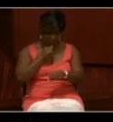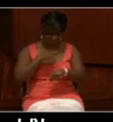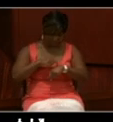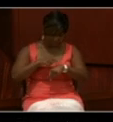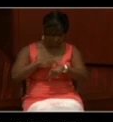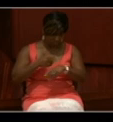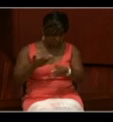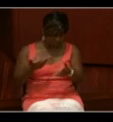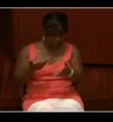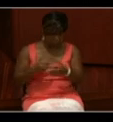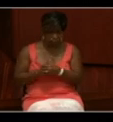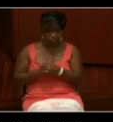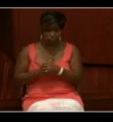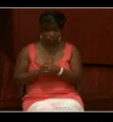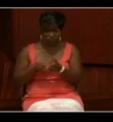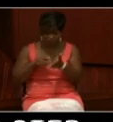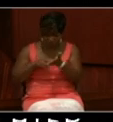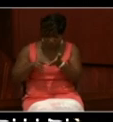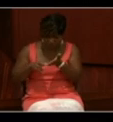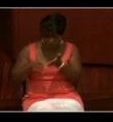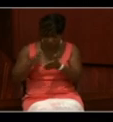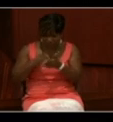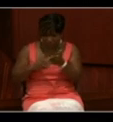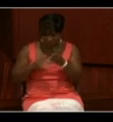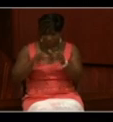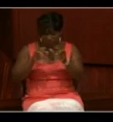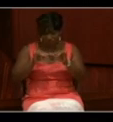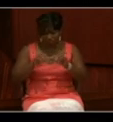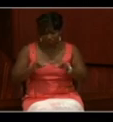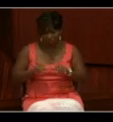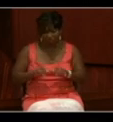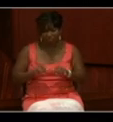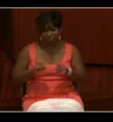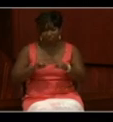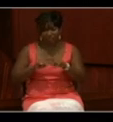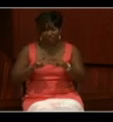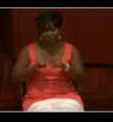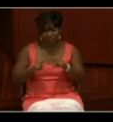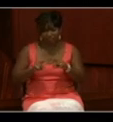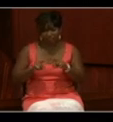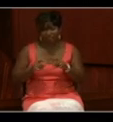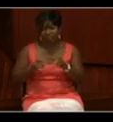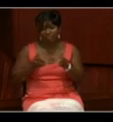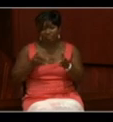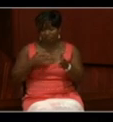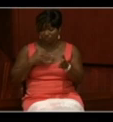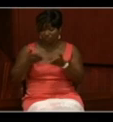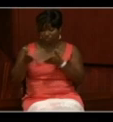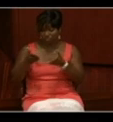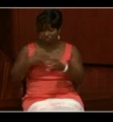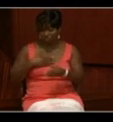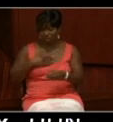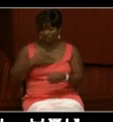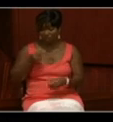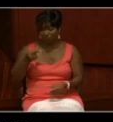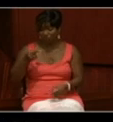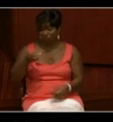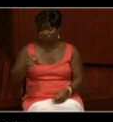to research some entries of the service of my great uncle, Thomas C. Green.